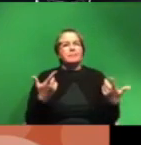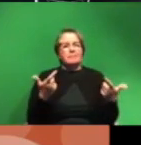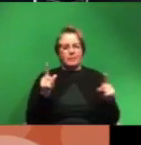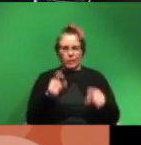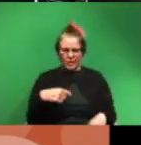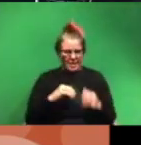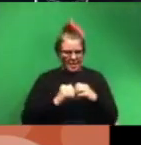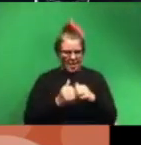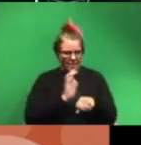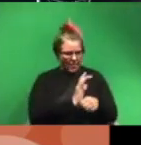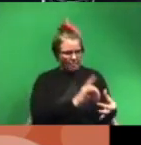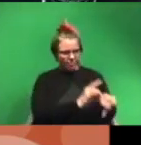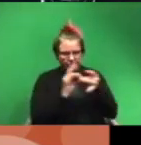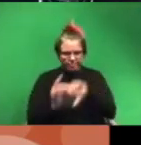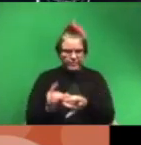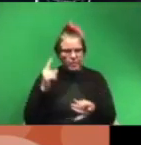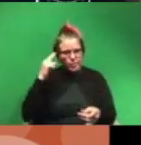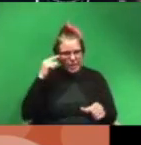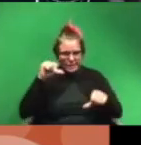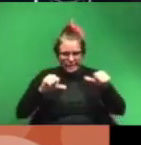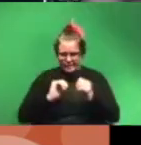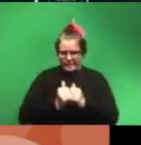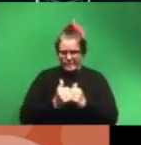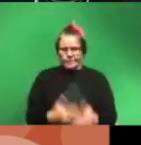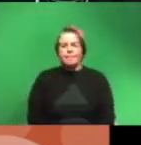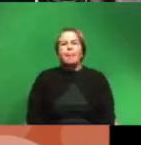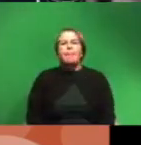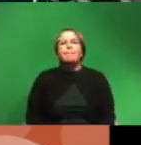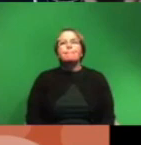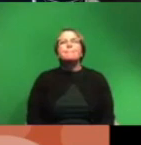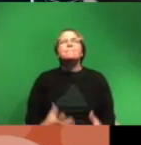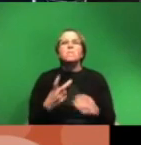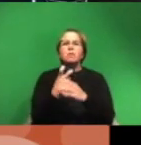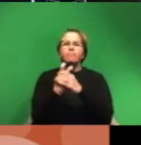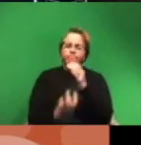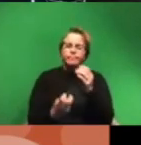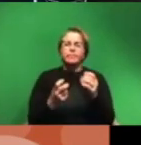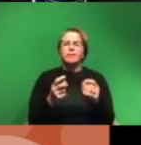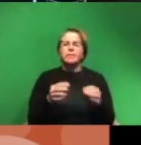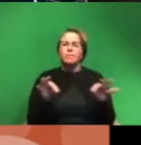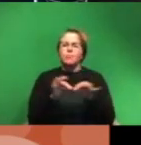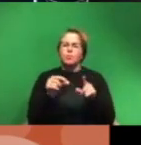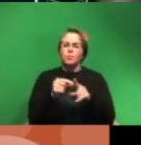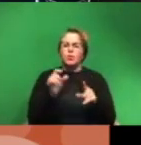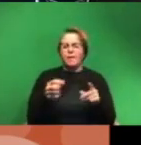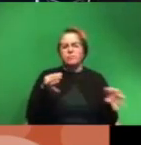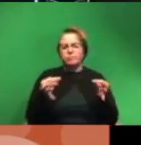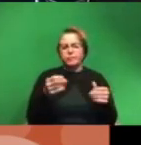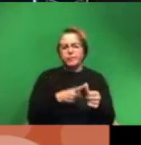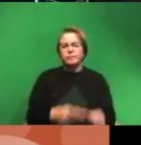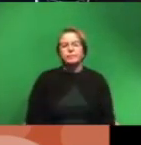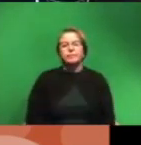does film relate to neuroscience um and to really dive into this there's one key term that i have to define first and that is